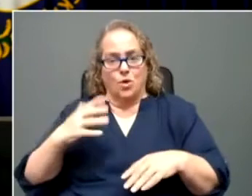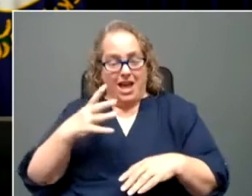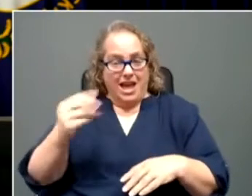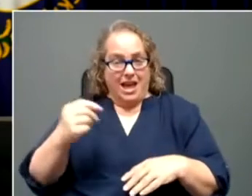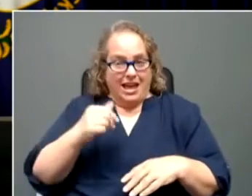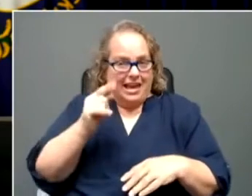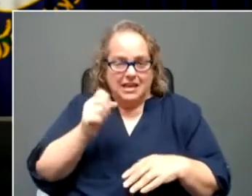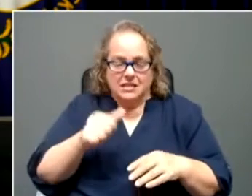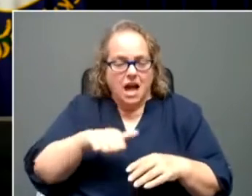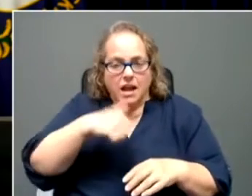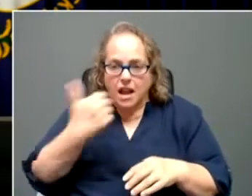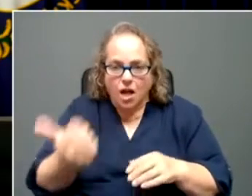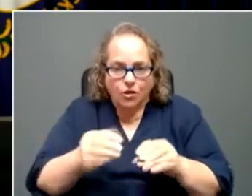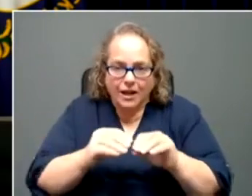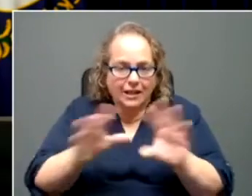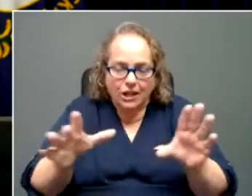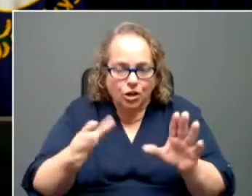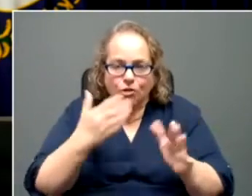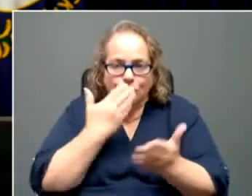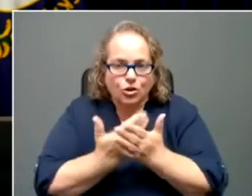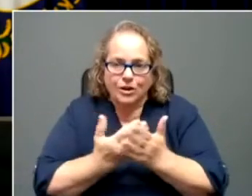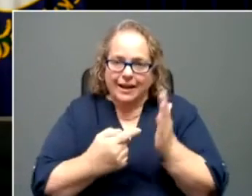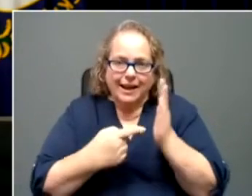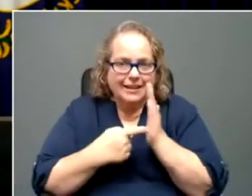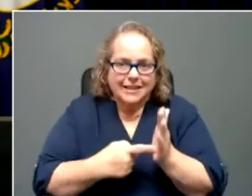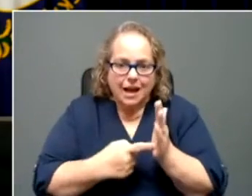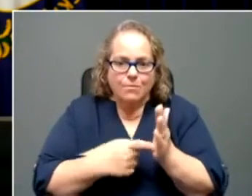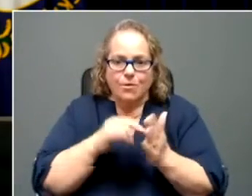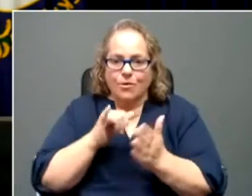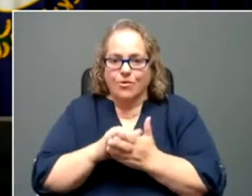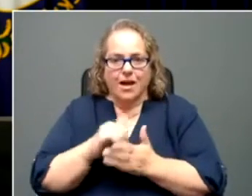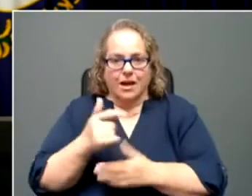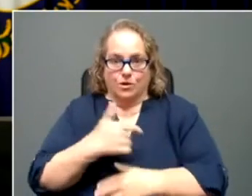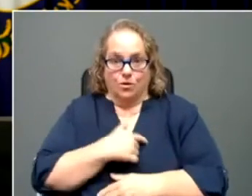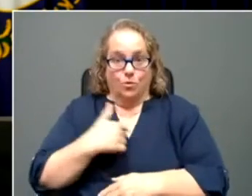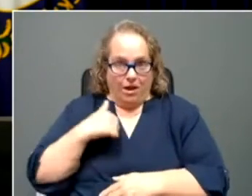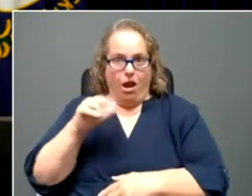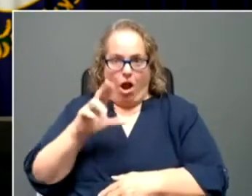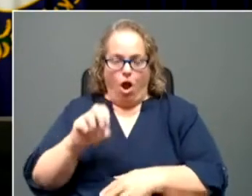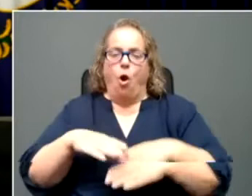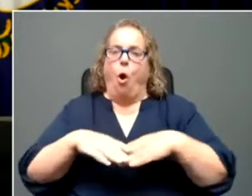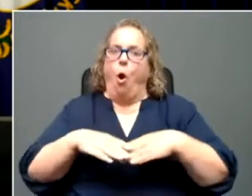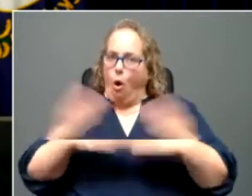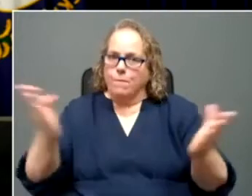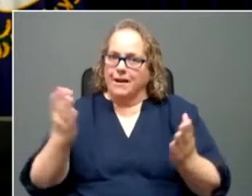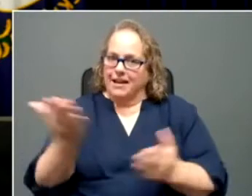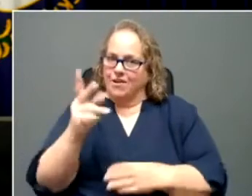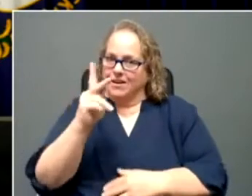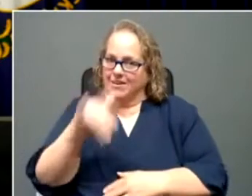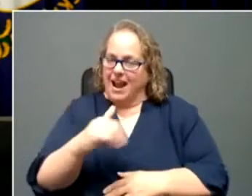clear example, uh, that, uh, we're open, uh, and we're going places.